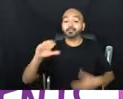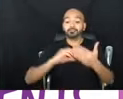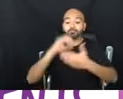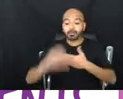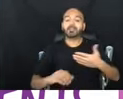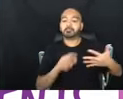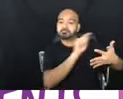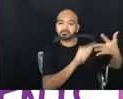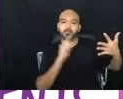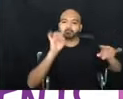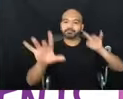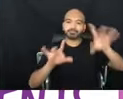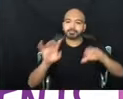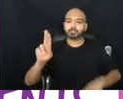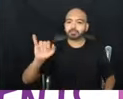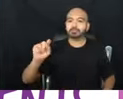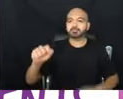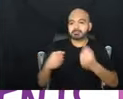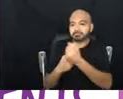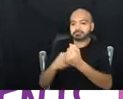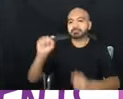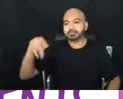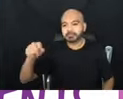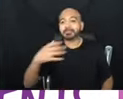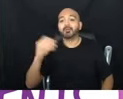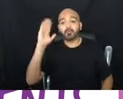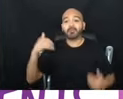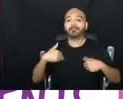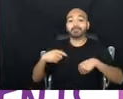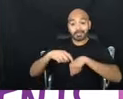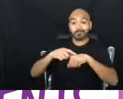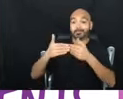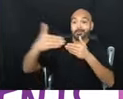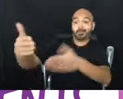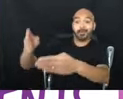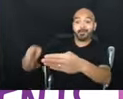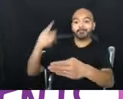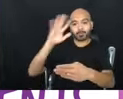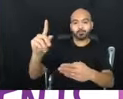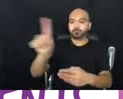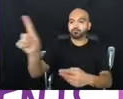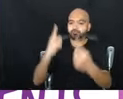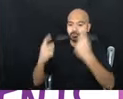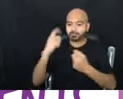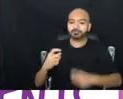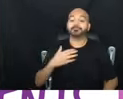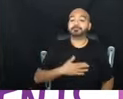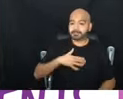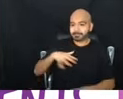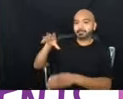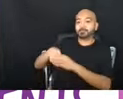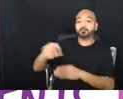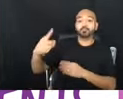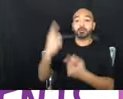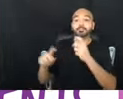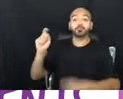I've used them. And then finally, we'll have some time for your comments and questions. Please include your questions and your comments in the